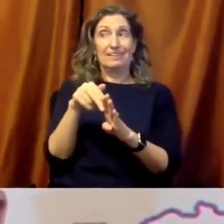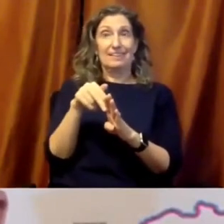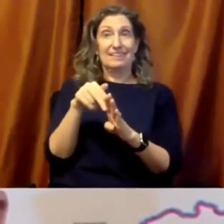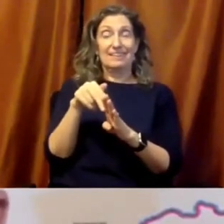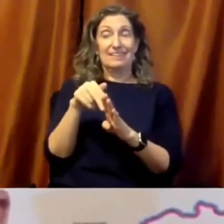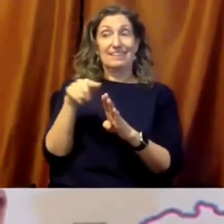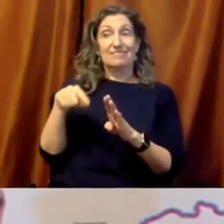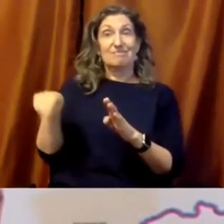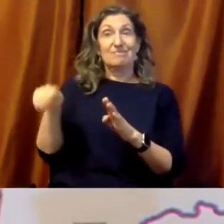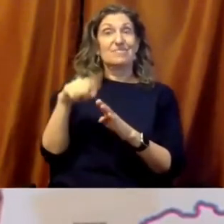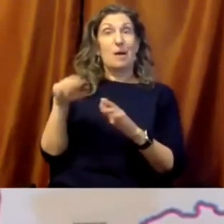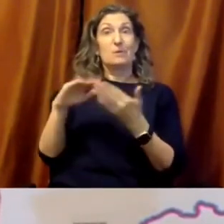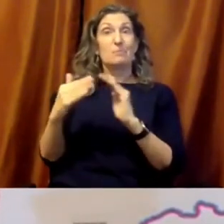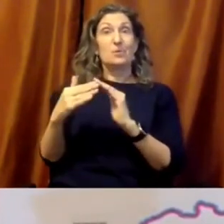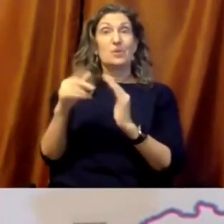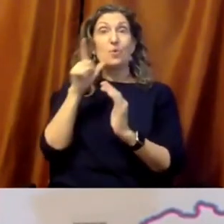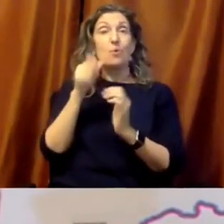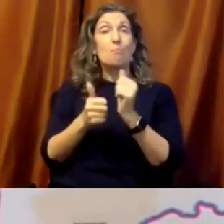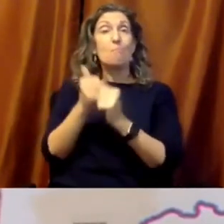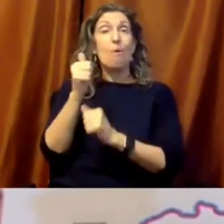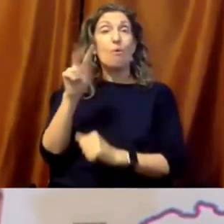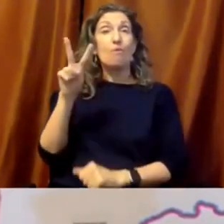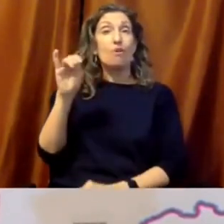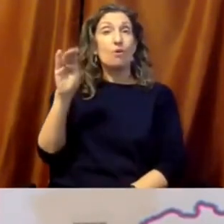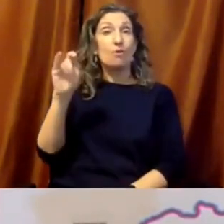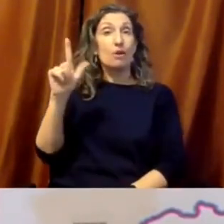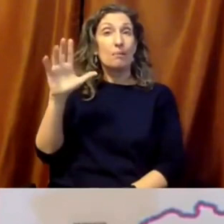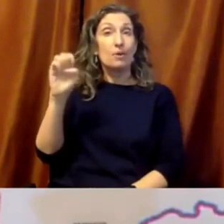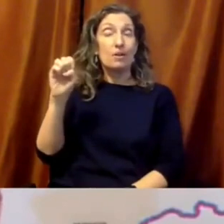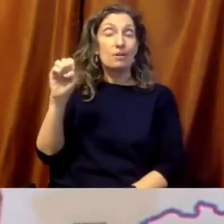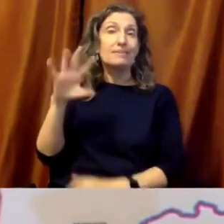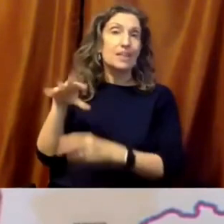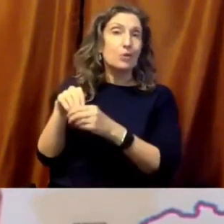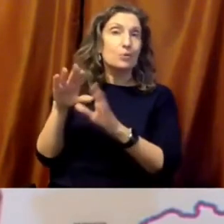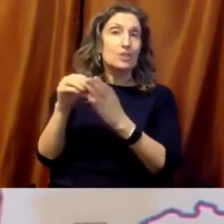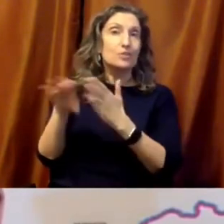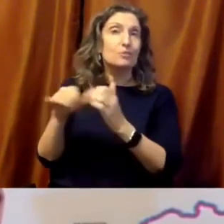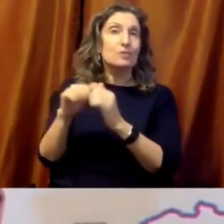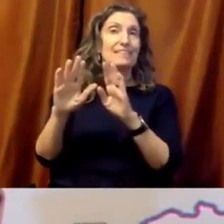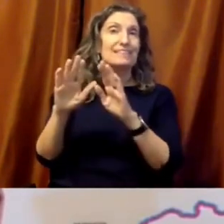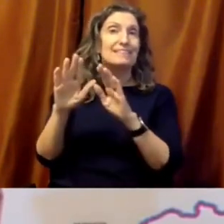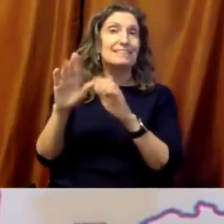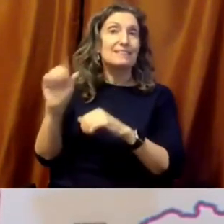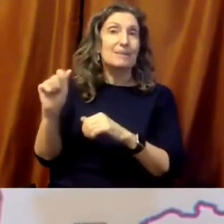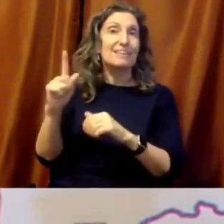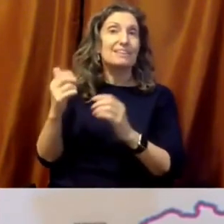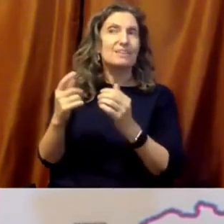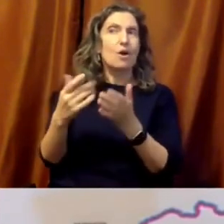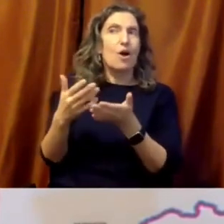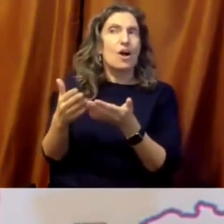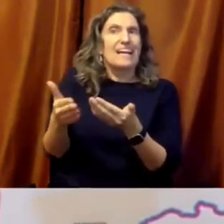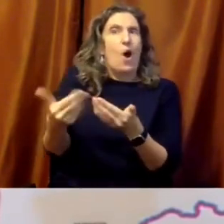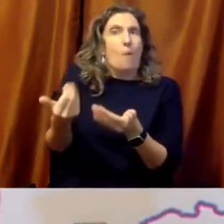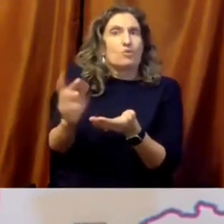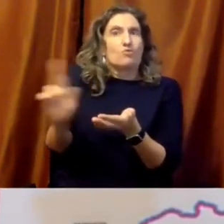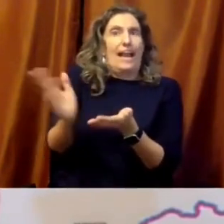Overall, they say it is increasingly urgent for governments to involve civil society organizations in the drawing up of